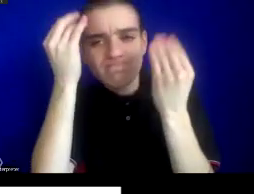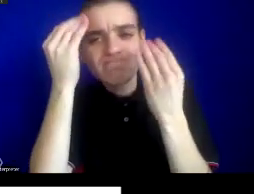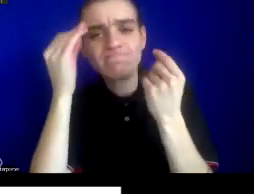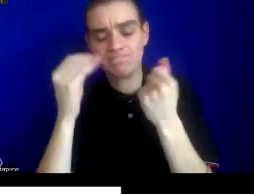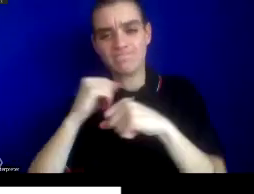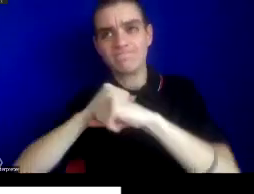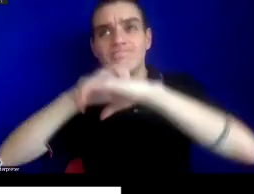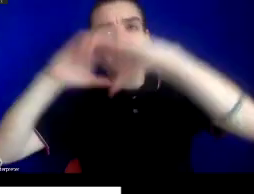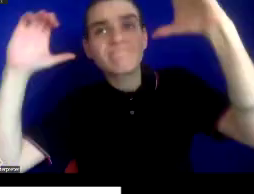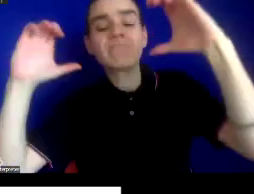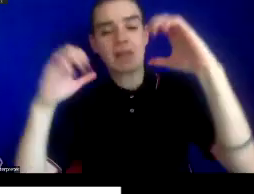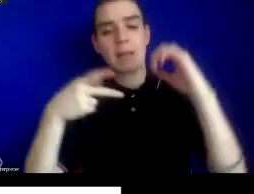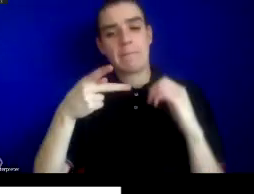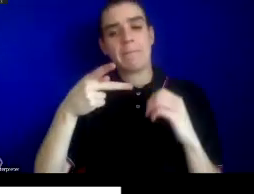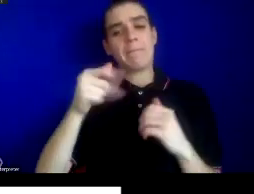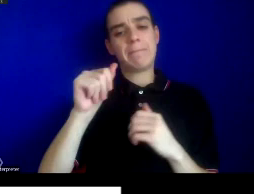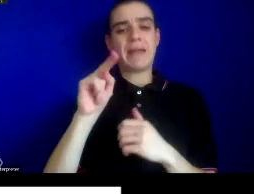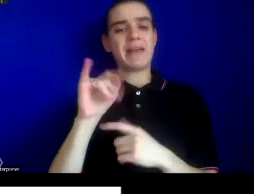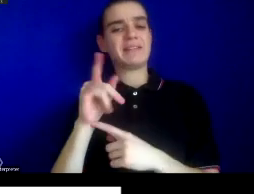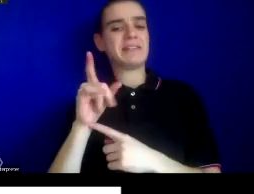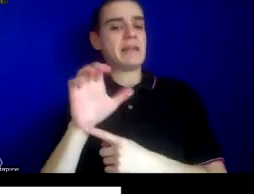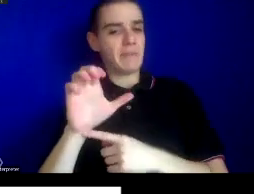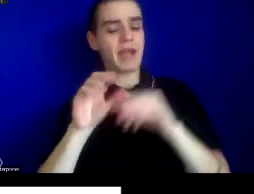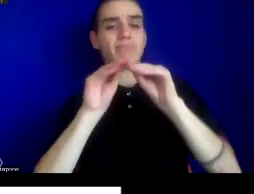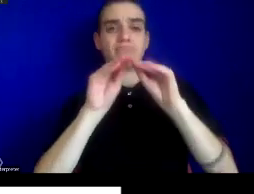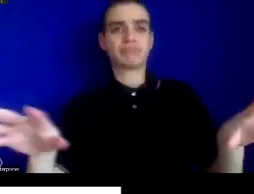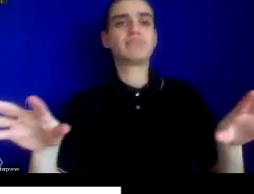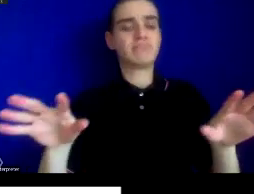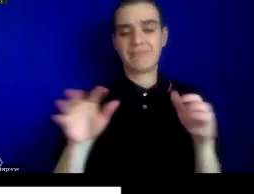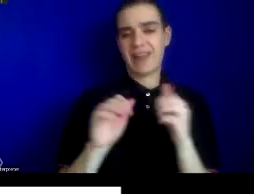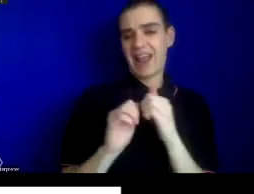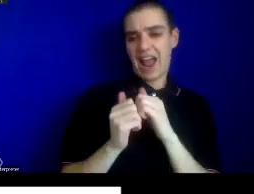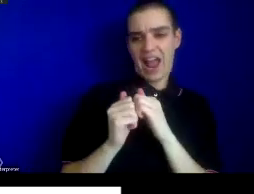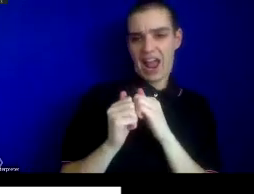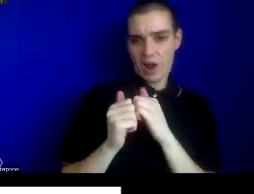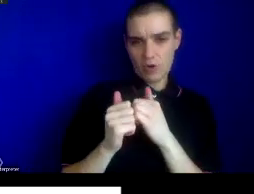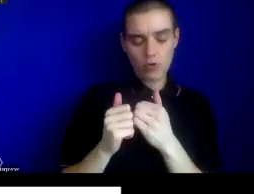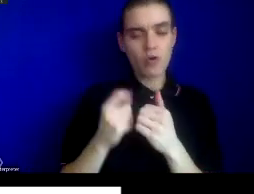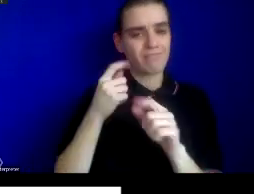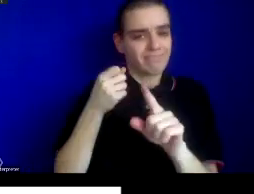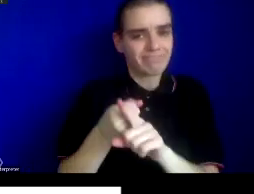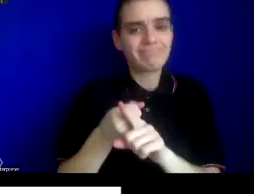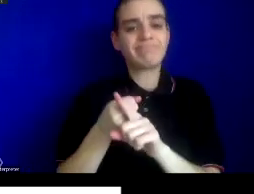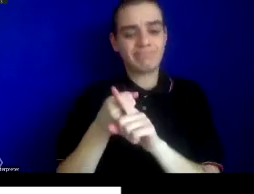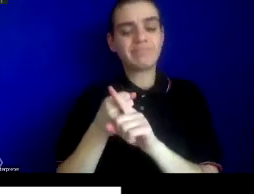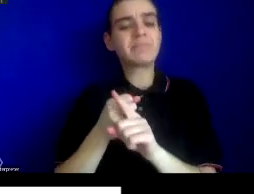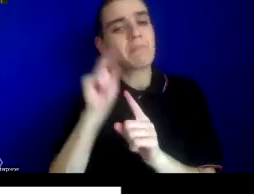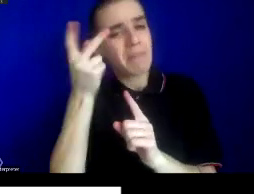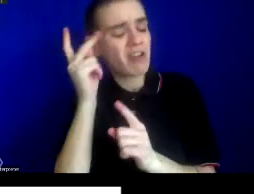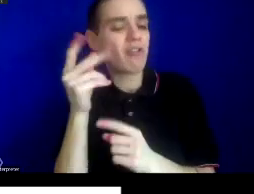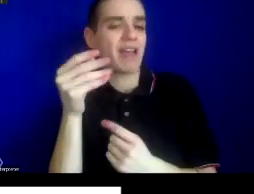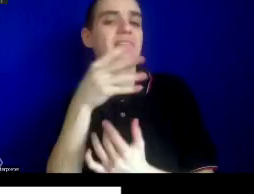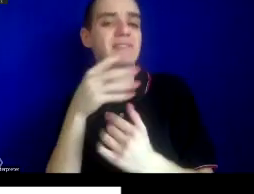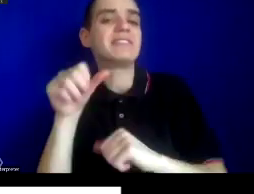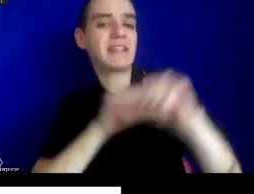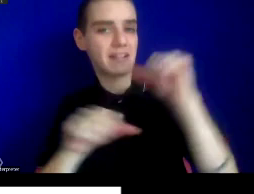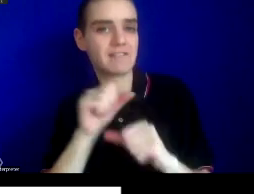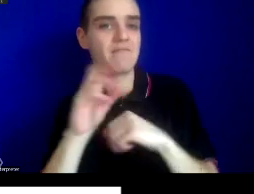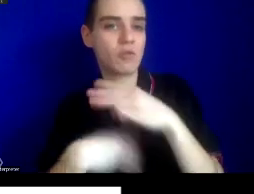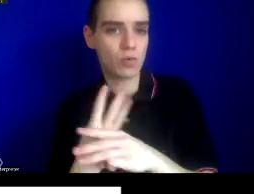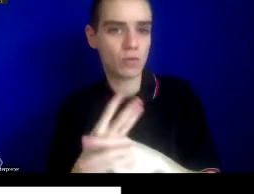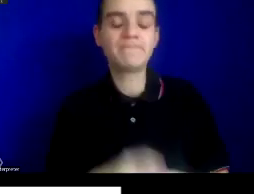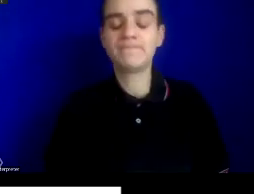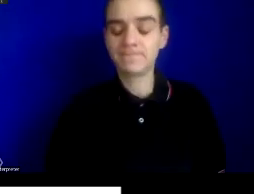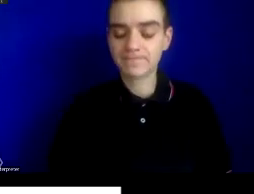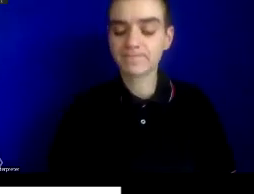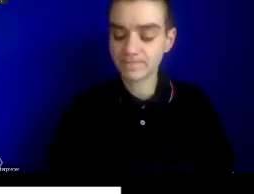produce meaning in the social, political, and scientific world. So I want to begin actually, well, very much